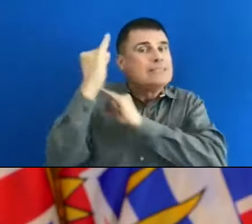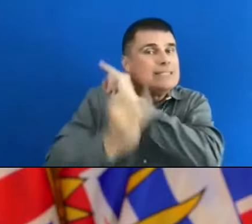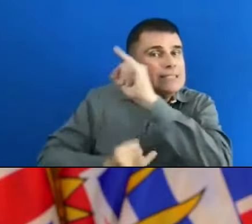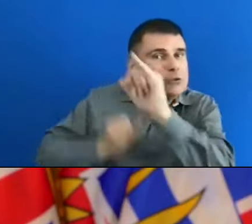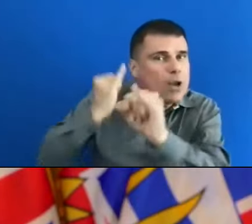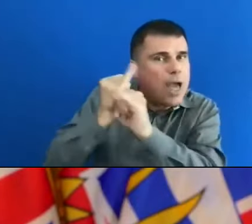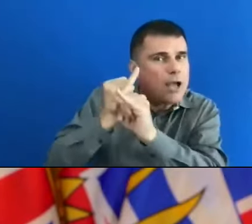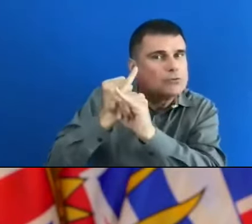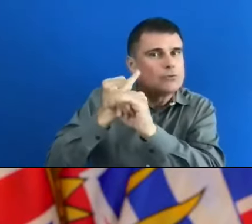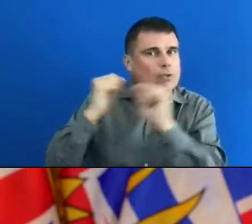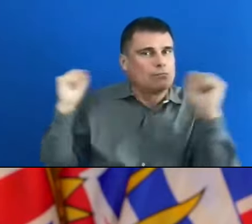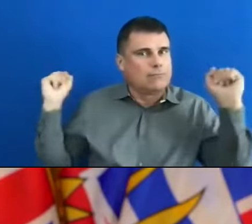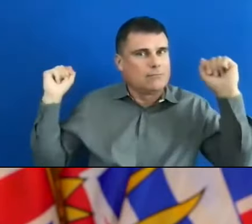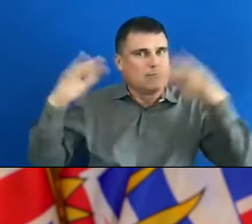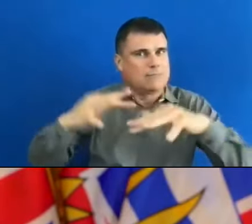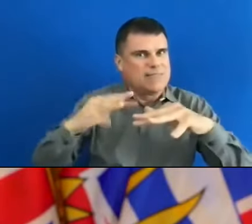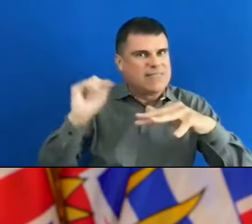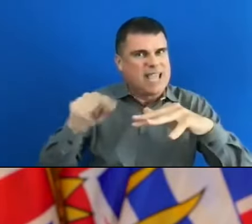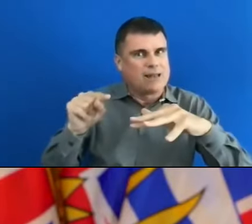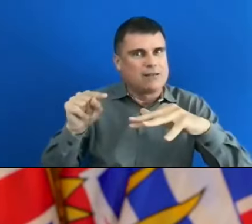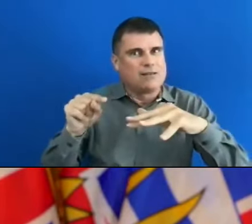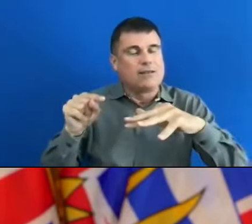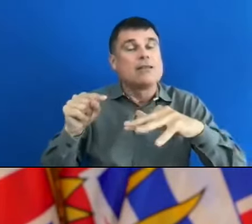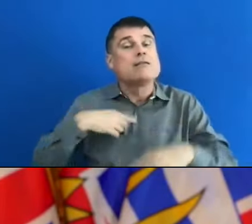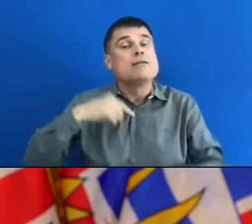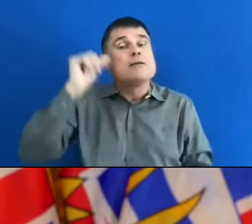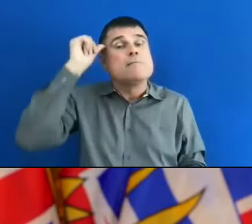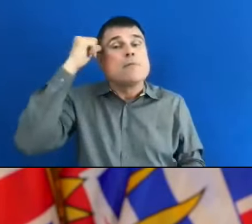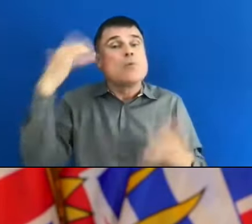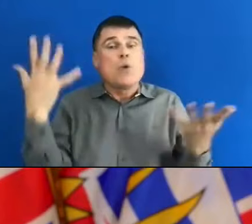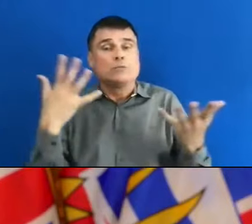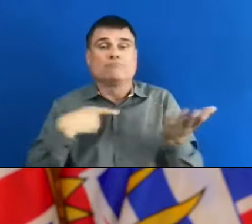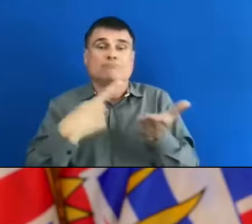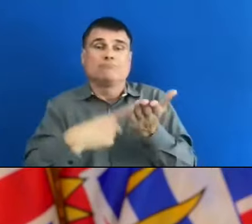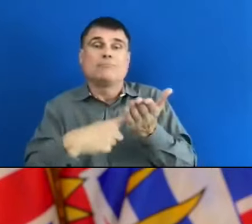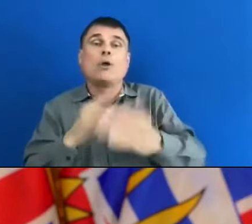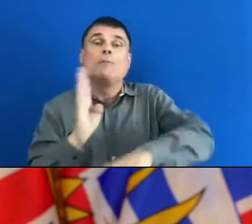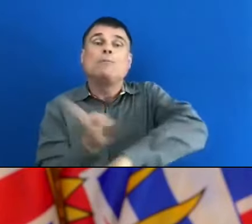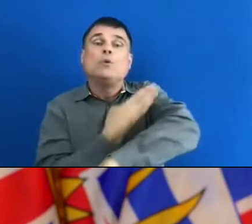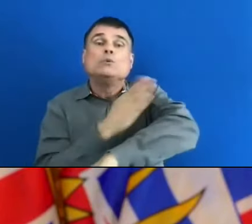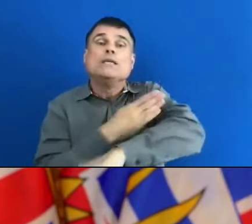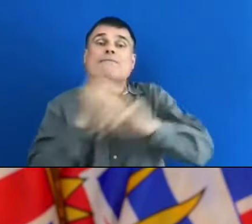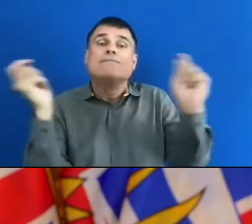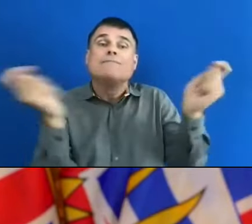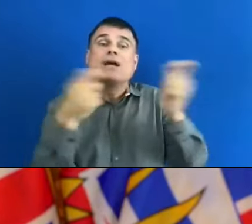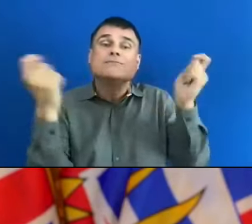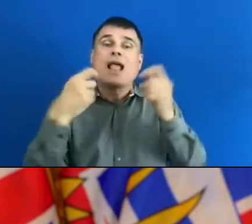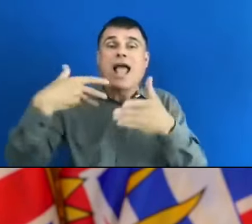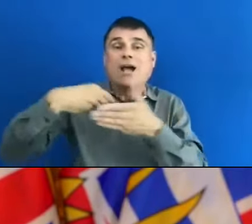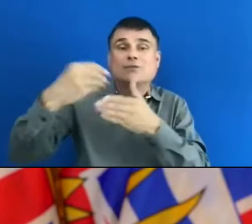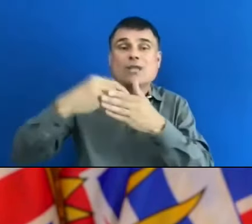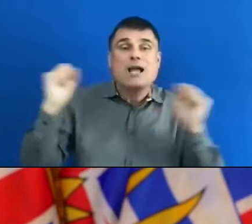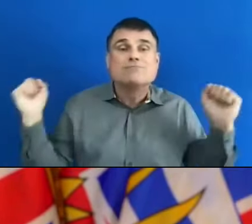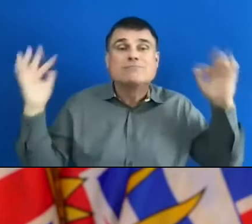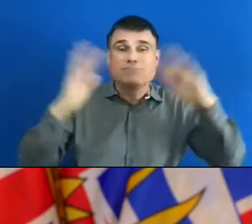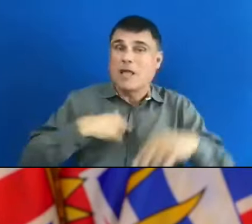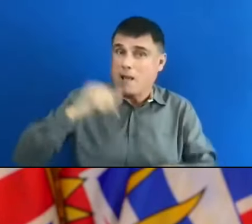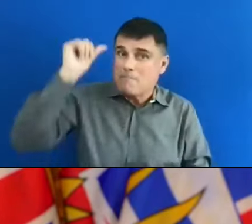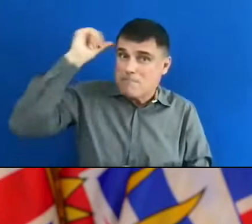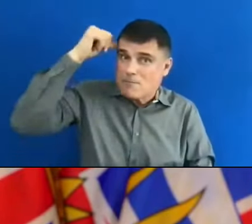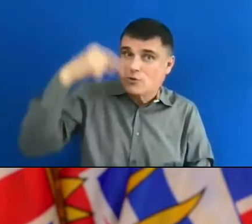remember talking about music festivals and especially outdoor festivals. So I guess it's a definition of what large is.